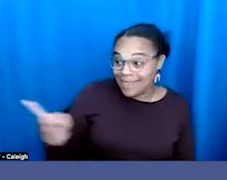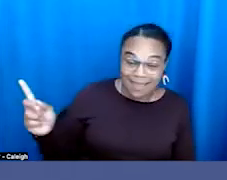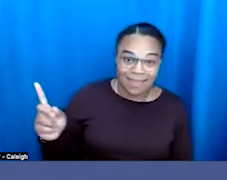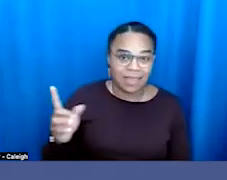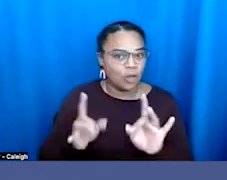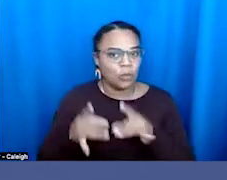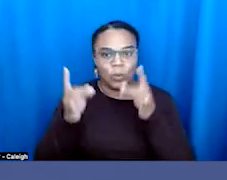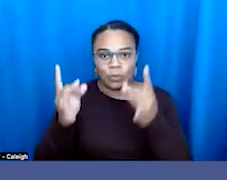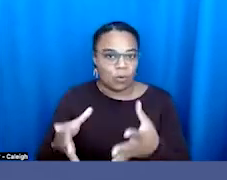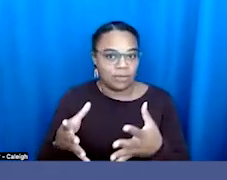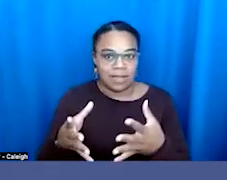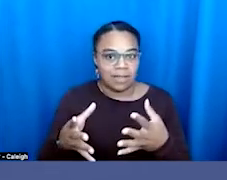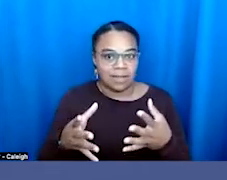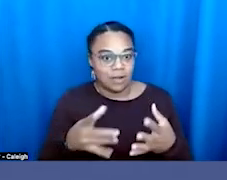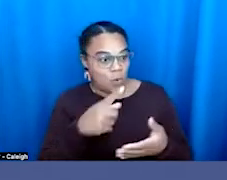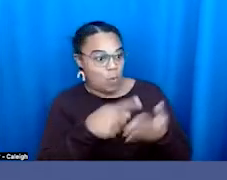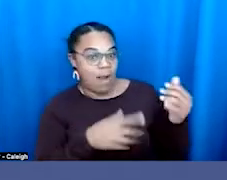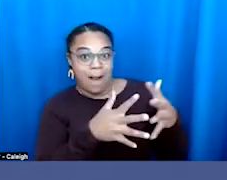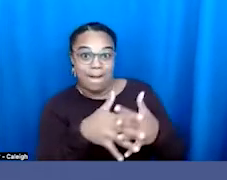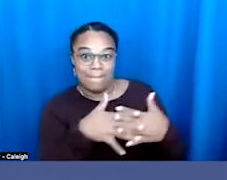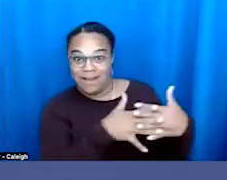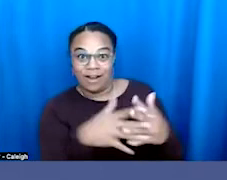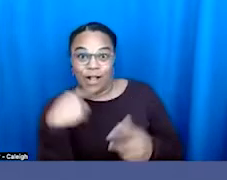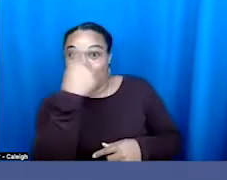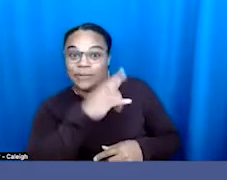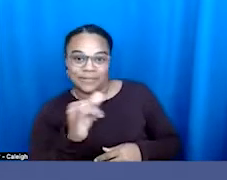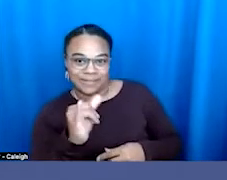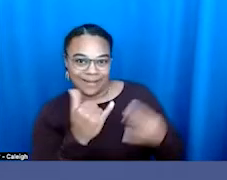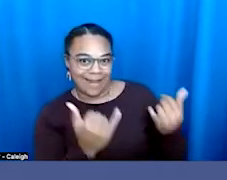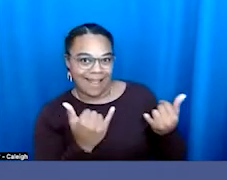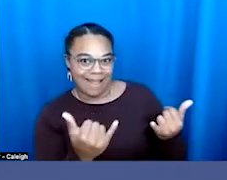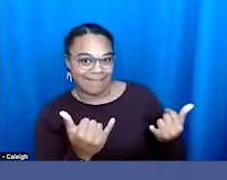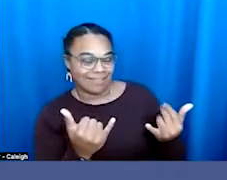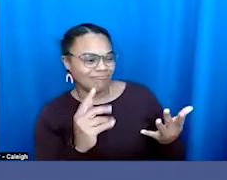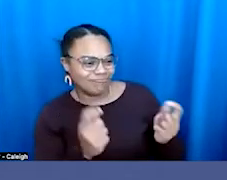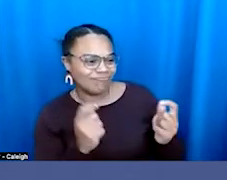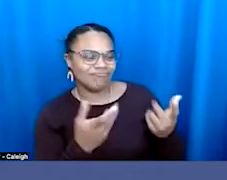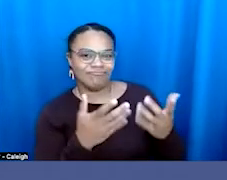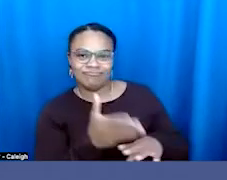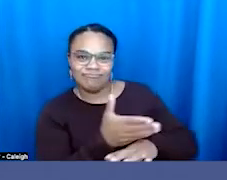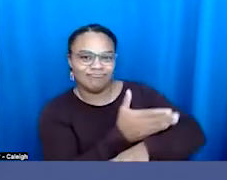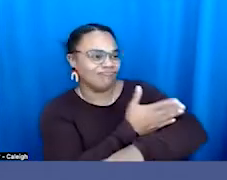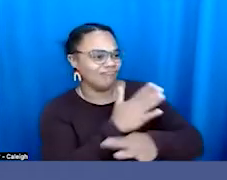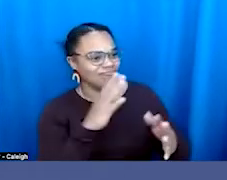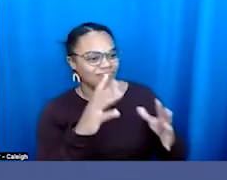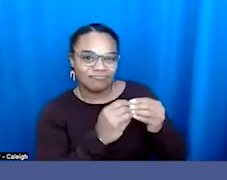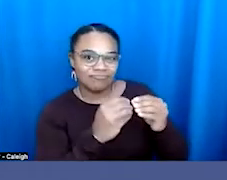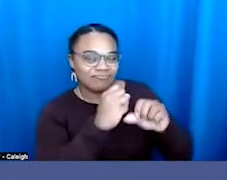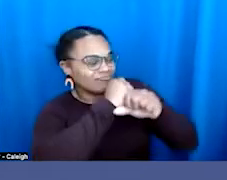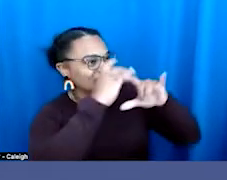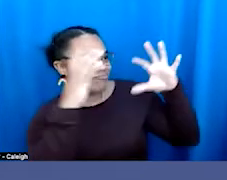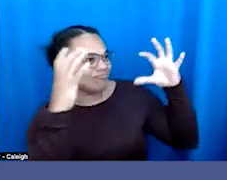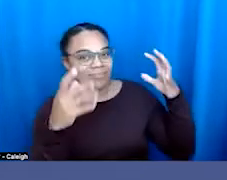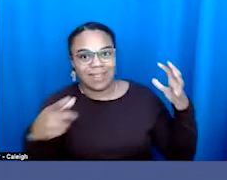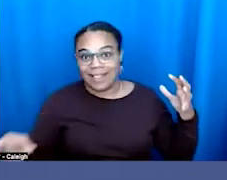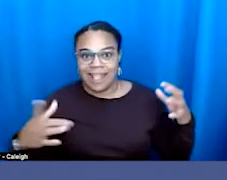America is looking like. They do not. They have a very narrow view of what America ought to be. And in